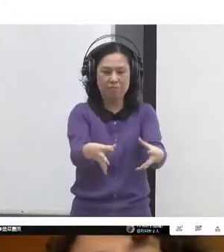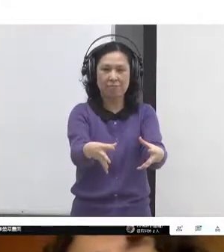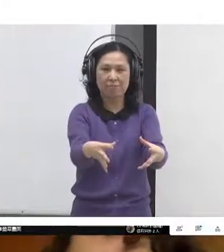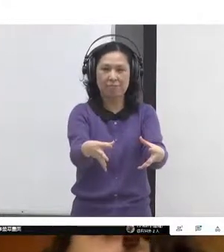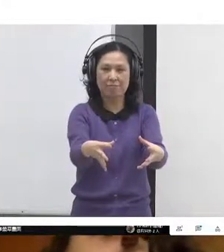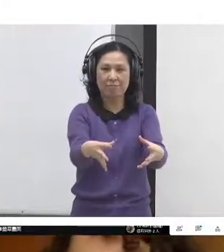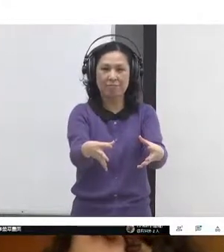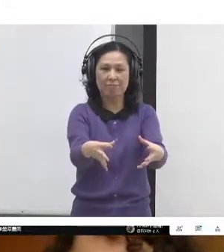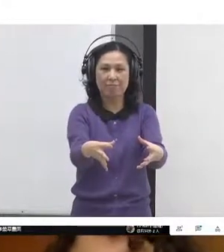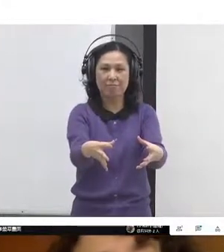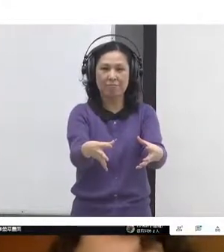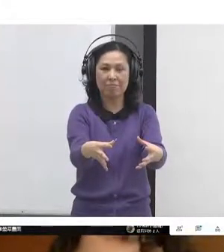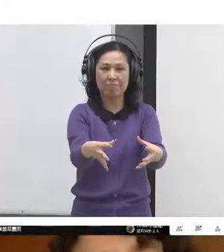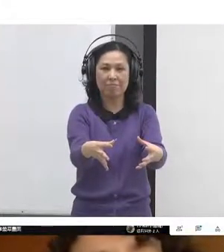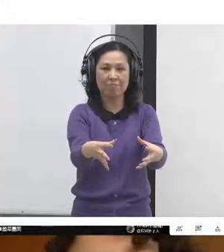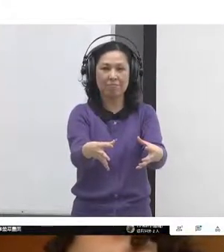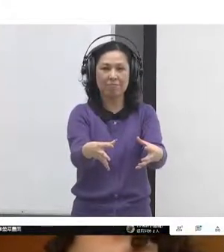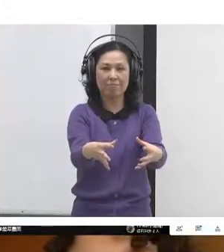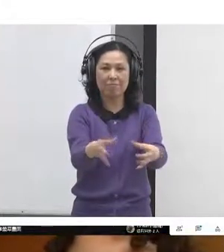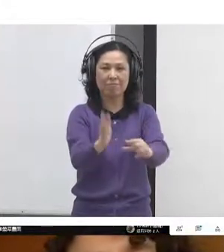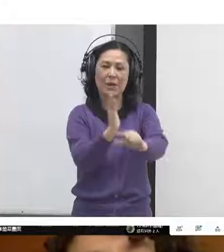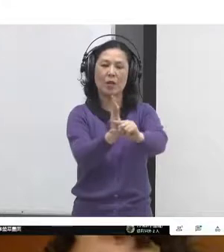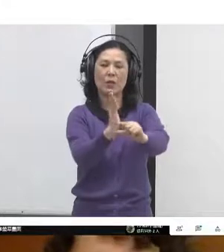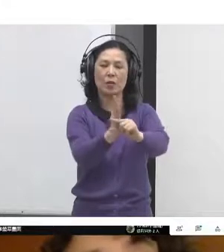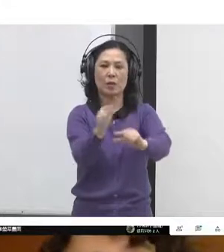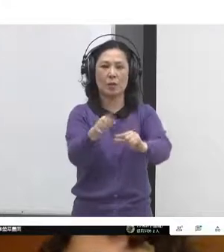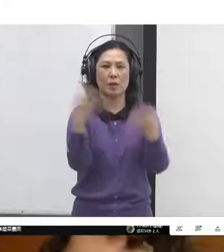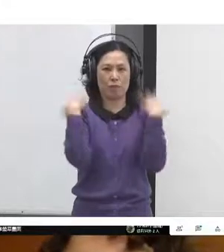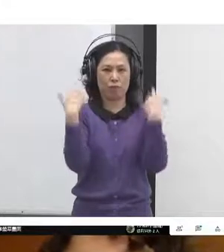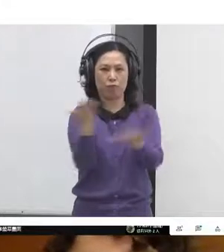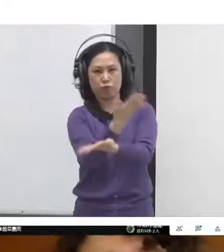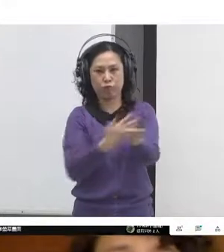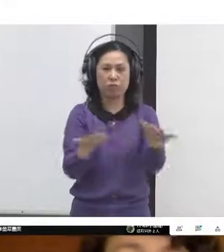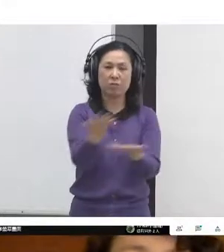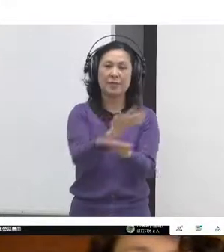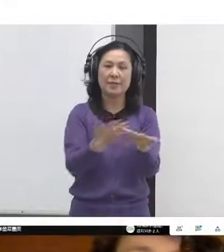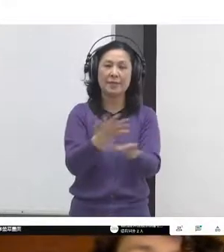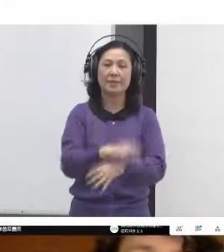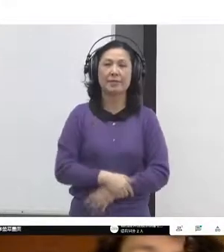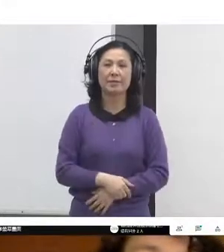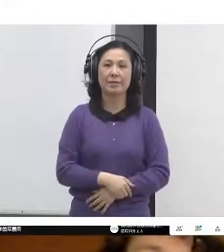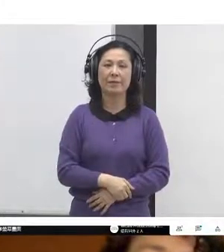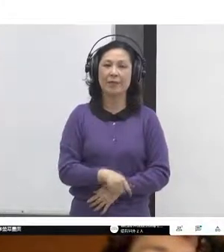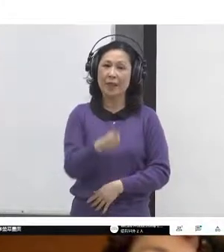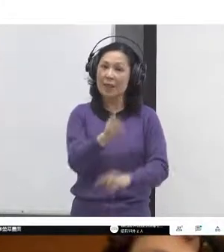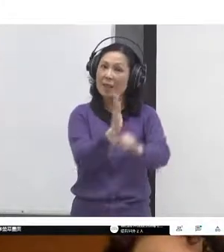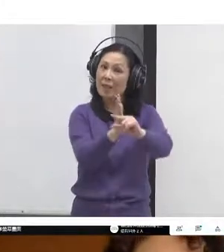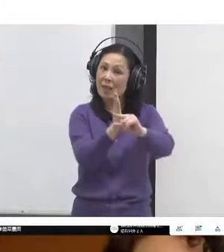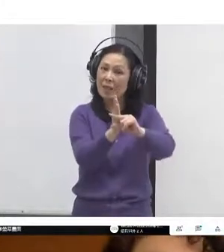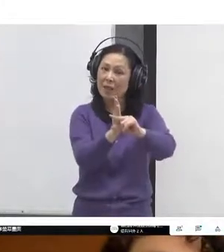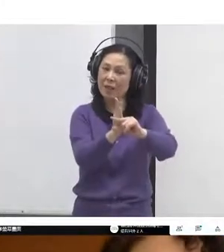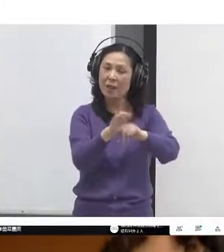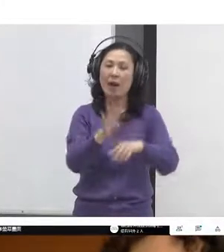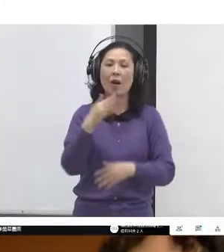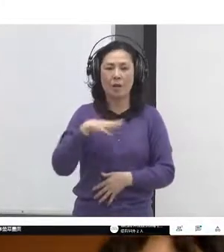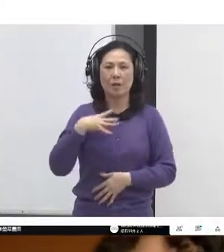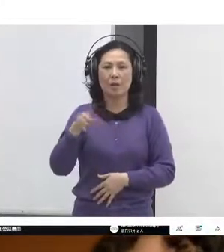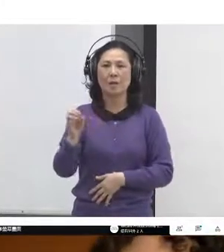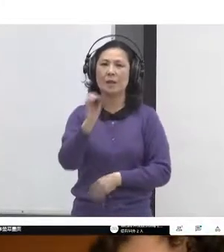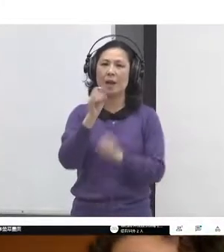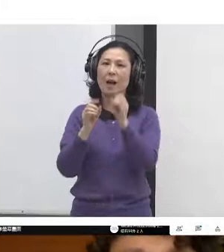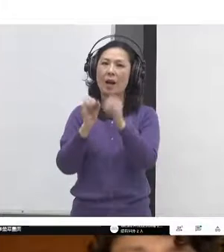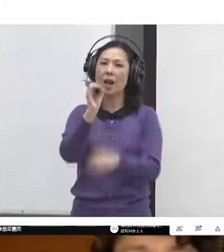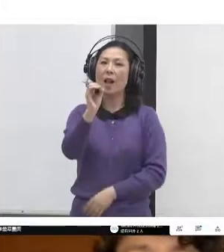incredible GovZero is, non-hierarchical and self-organizing. And so I just want to ask you, hang on just a